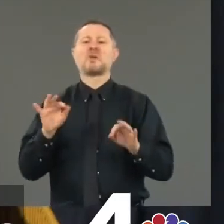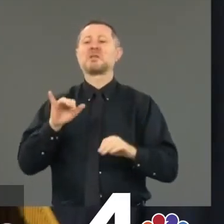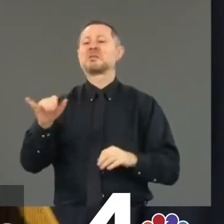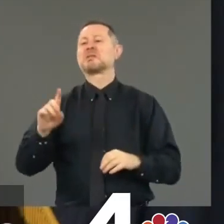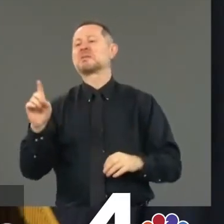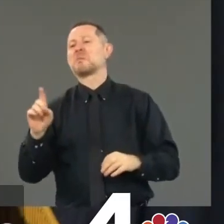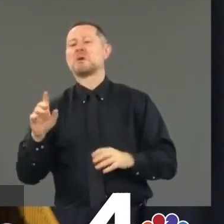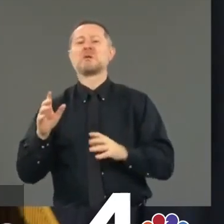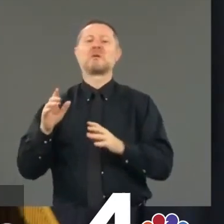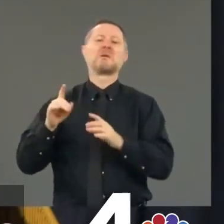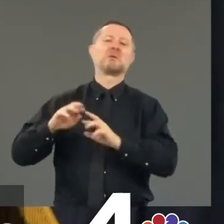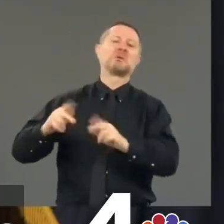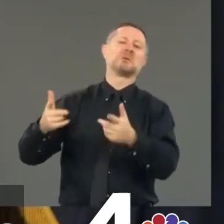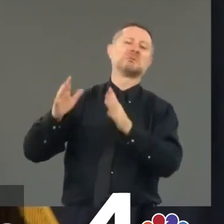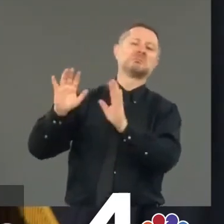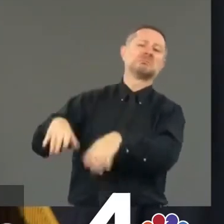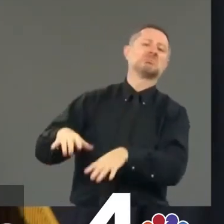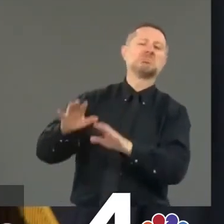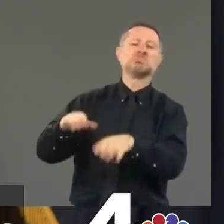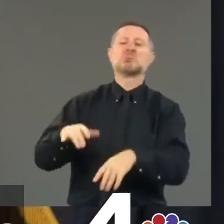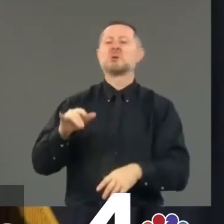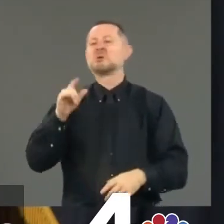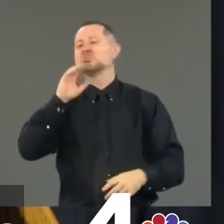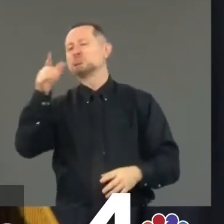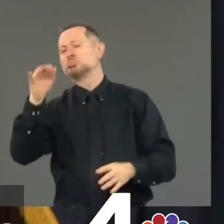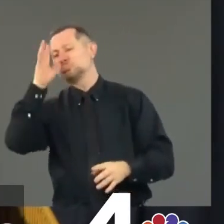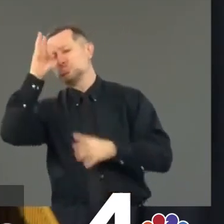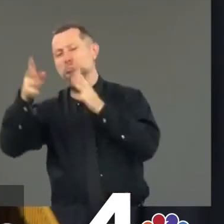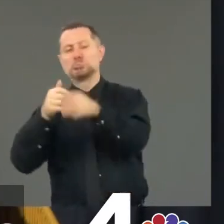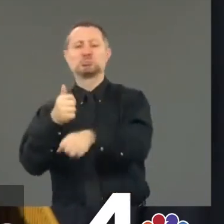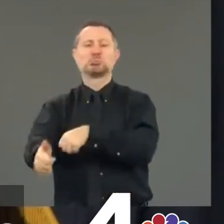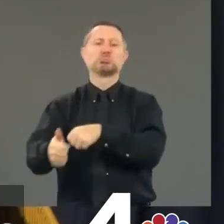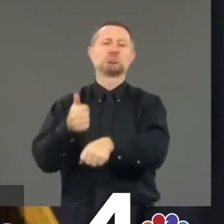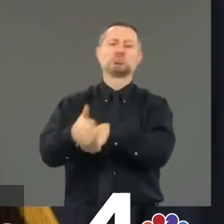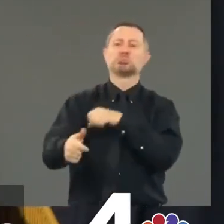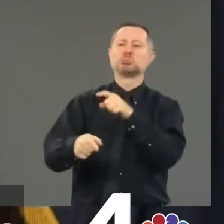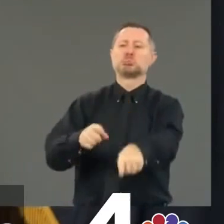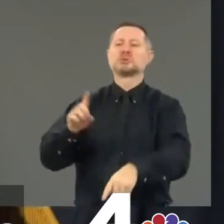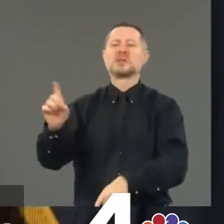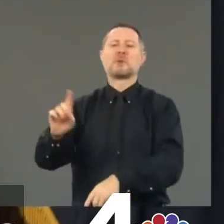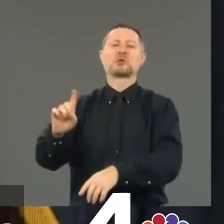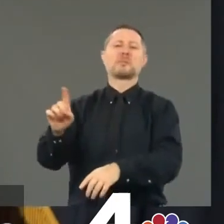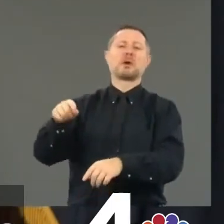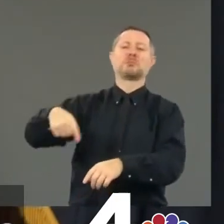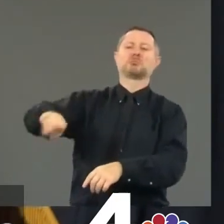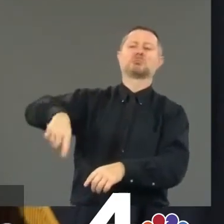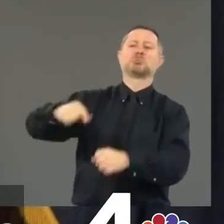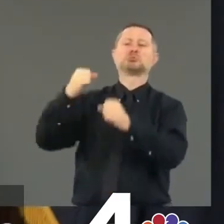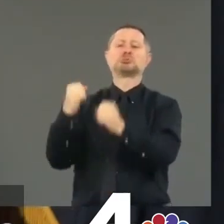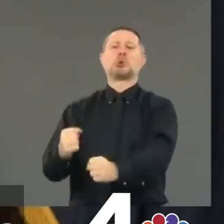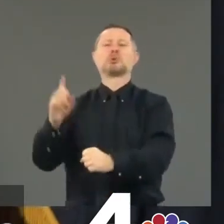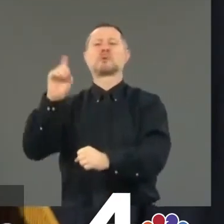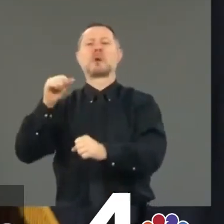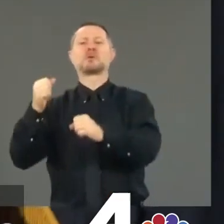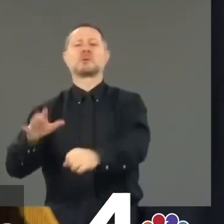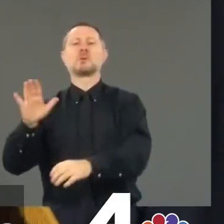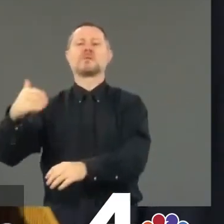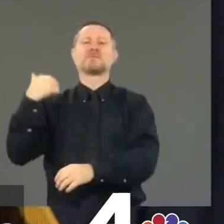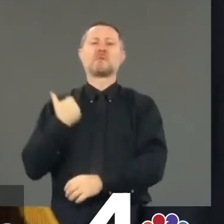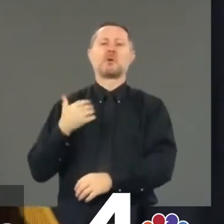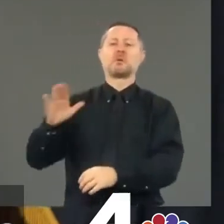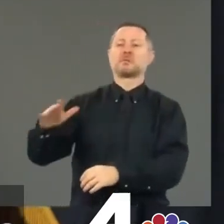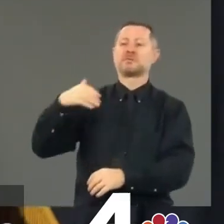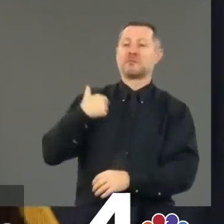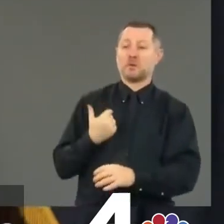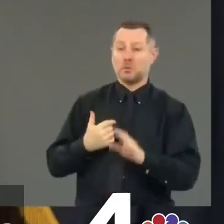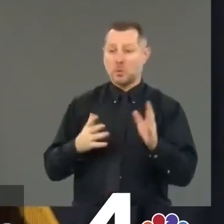and to come up with theories blaming the left and the extreme left, which only furthers the